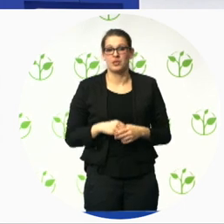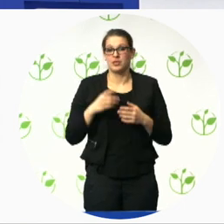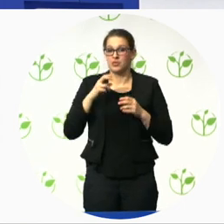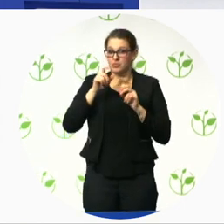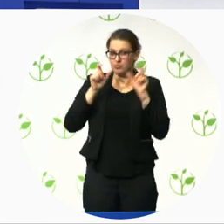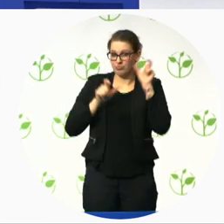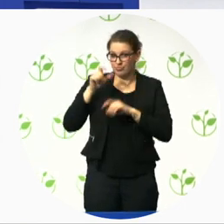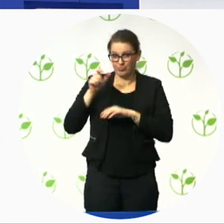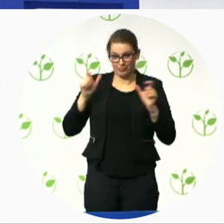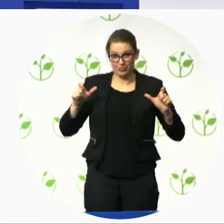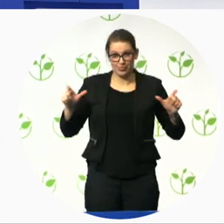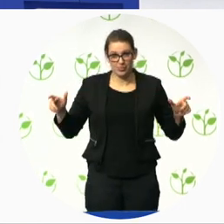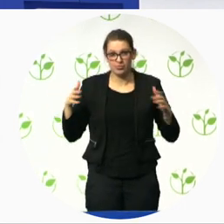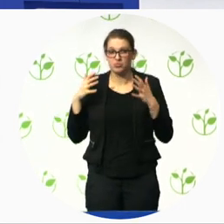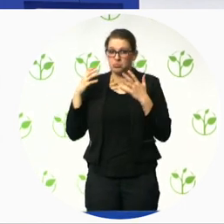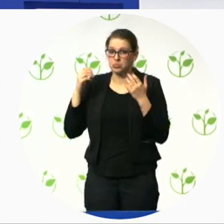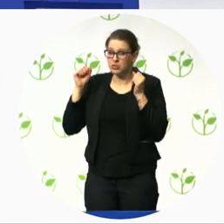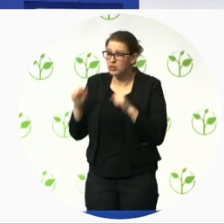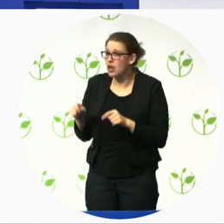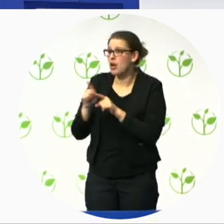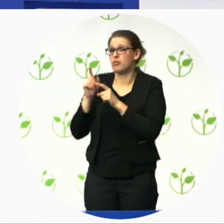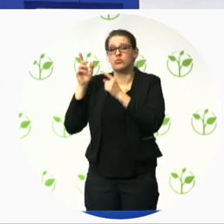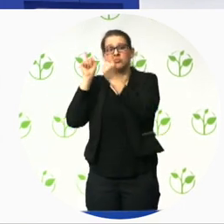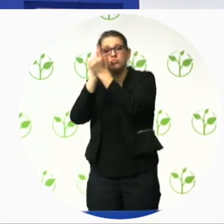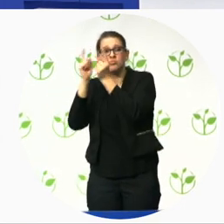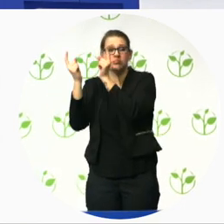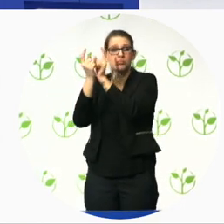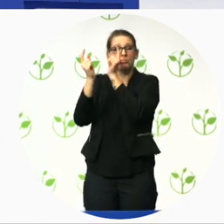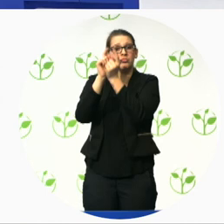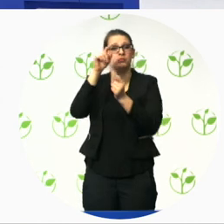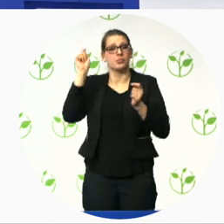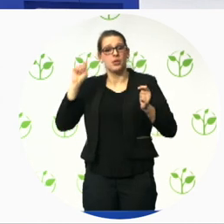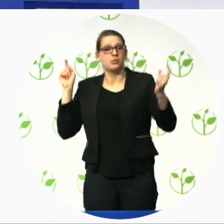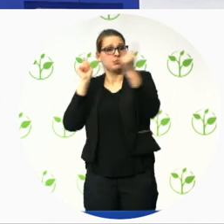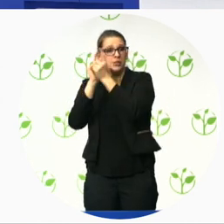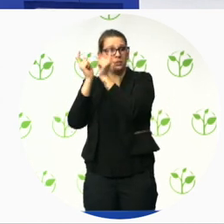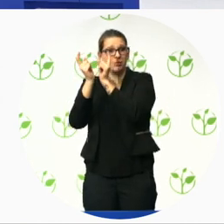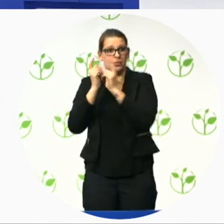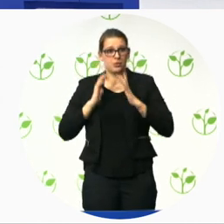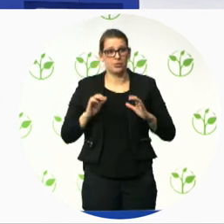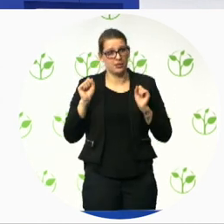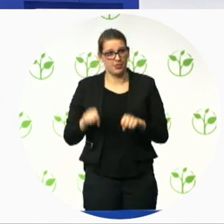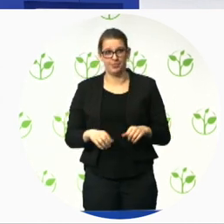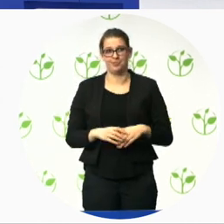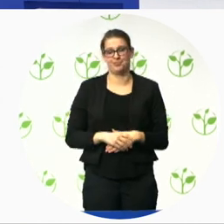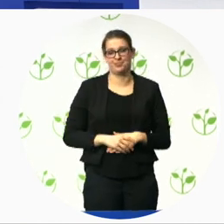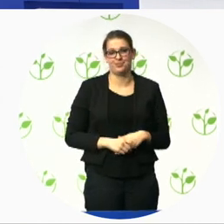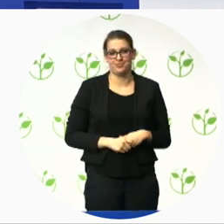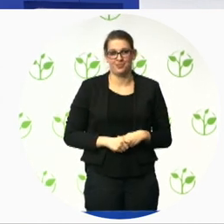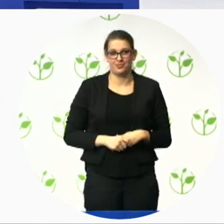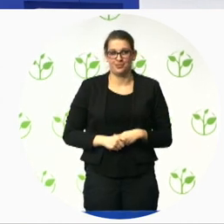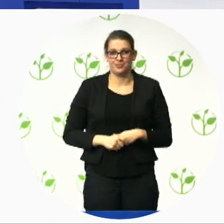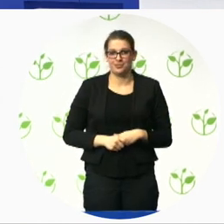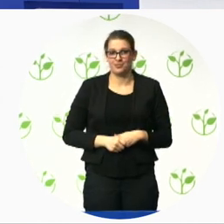networking and get contact with direct contact with the experts if you have more questions to